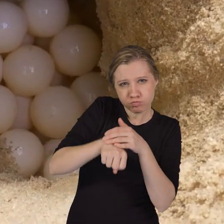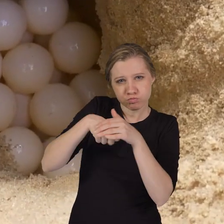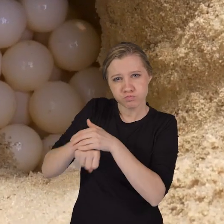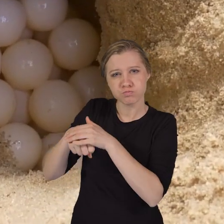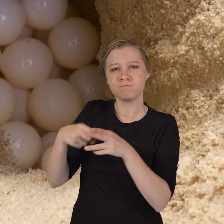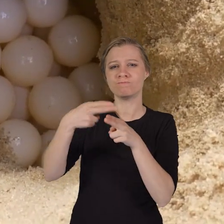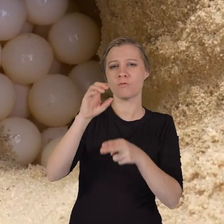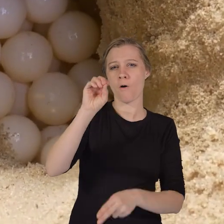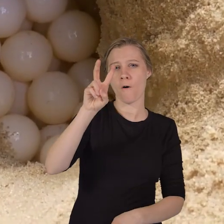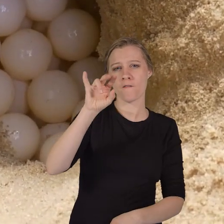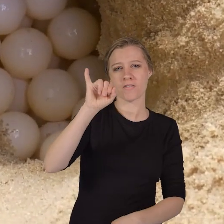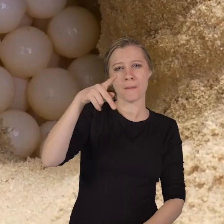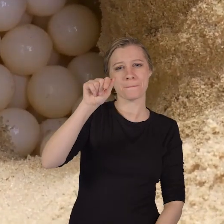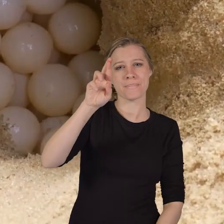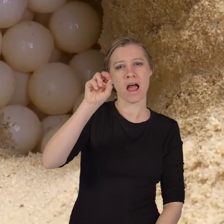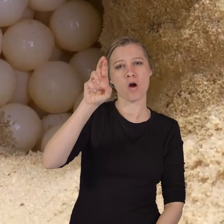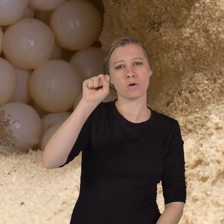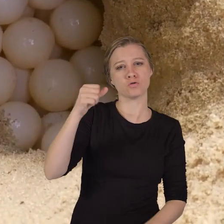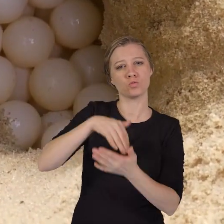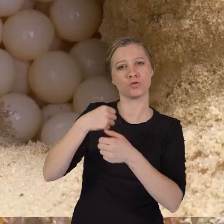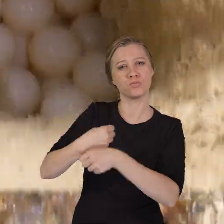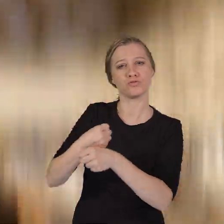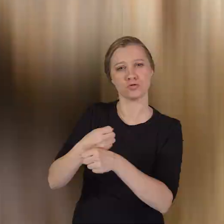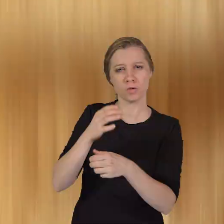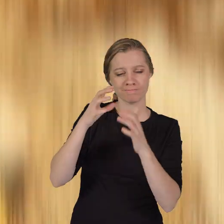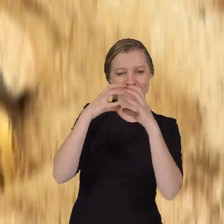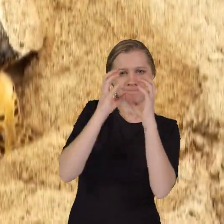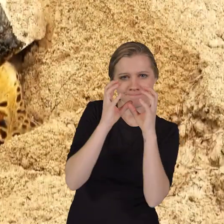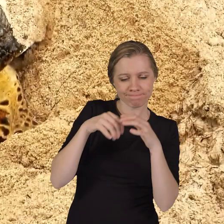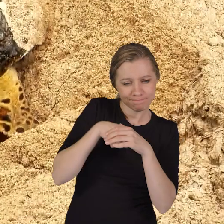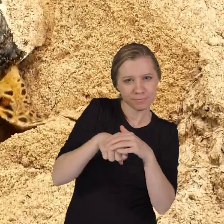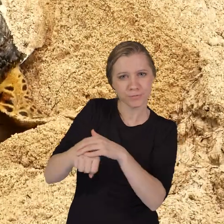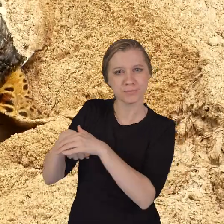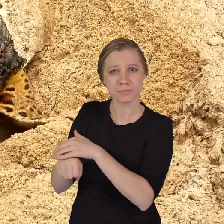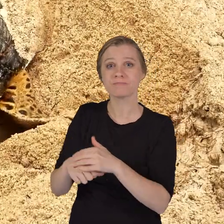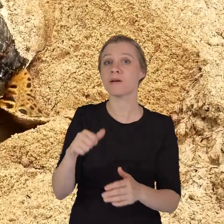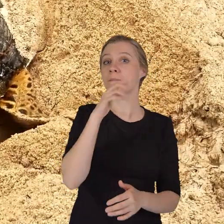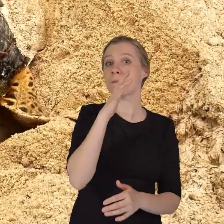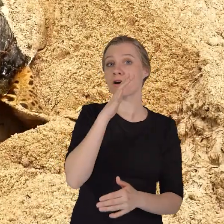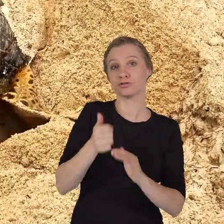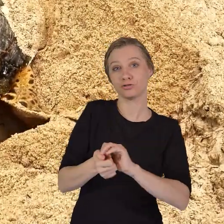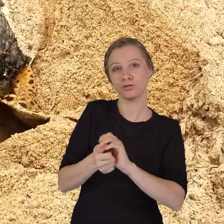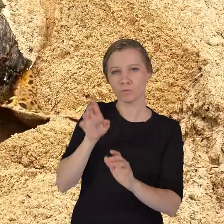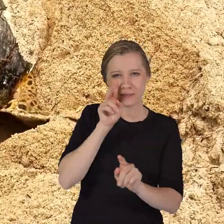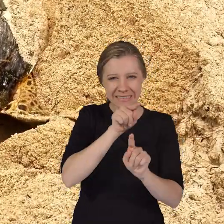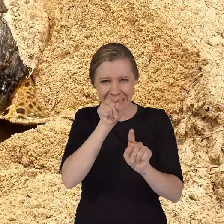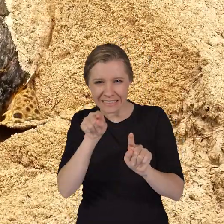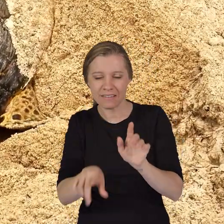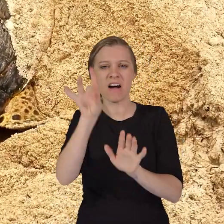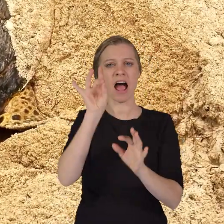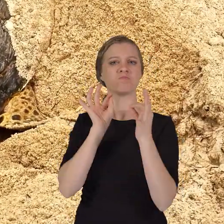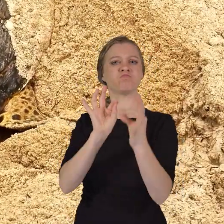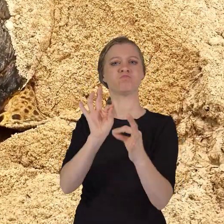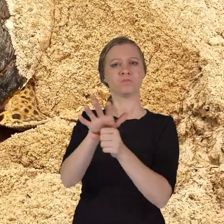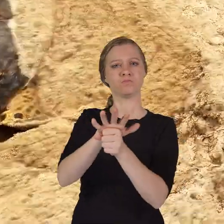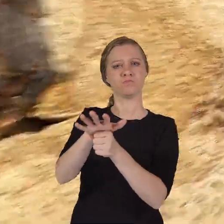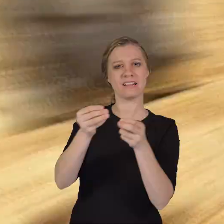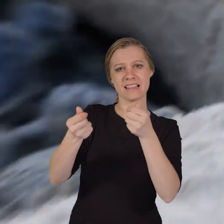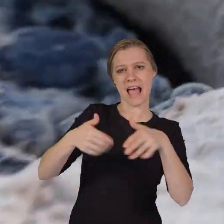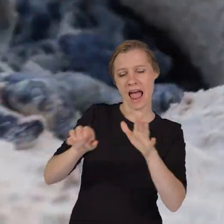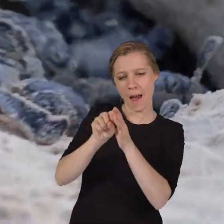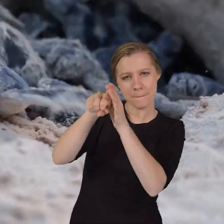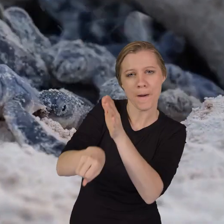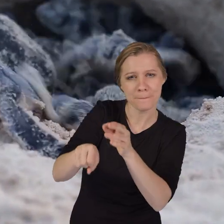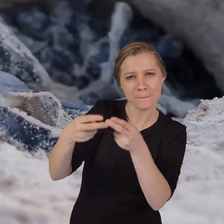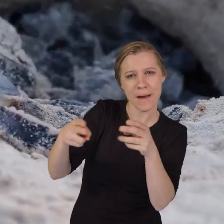nests during a process called oviparous reproduction. Mama turtles carefully choose a good spot on land to bury their eggs.